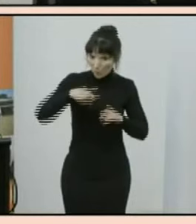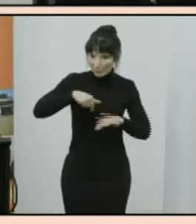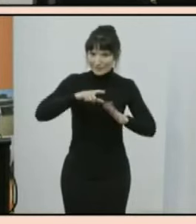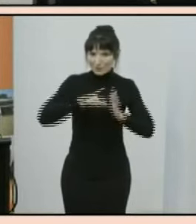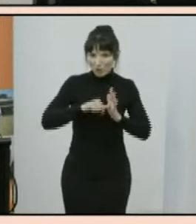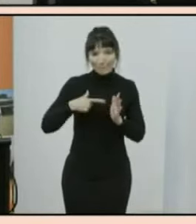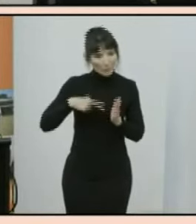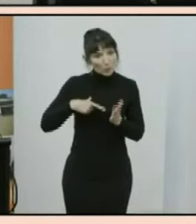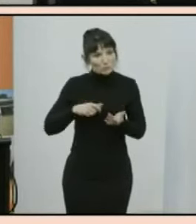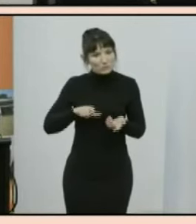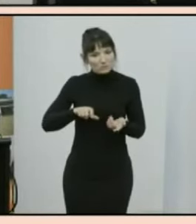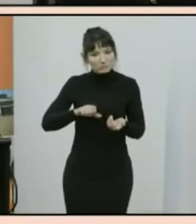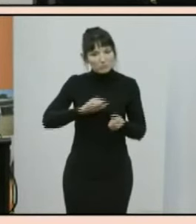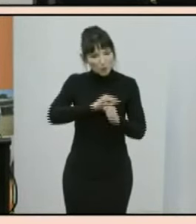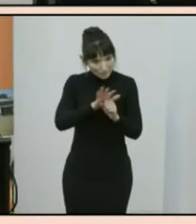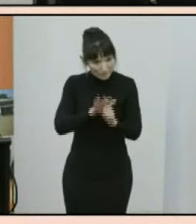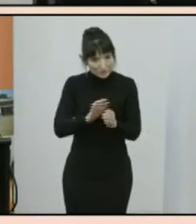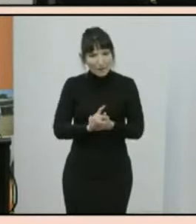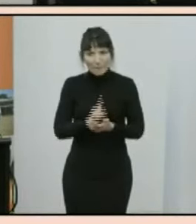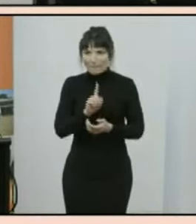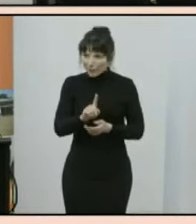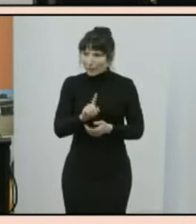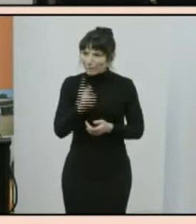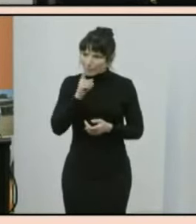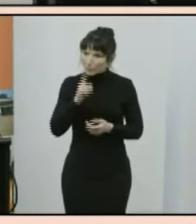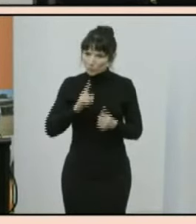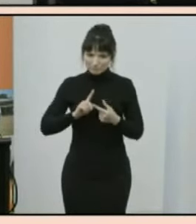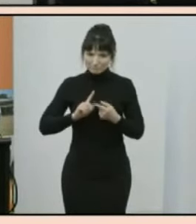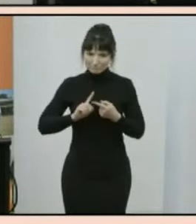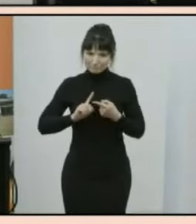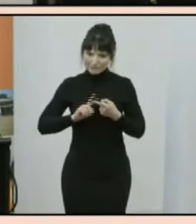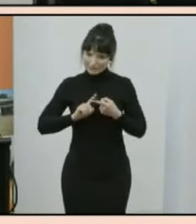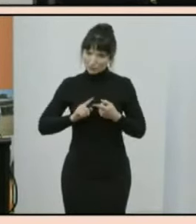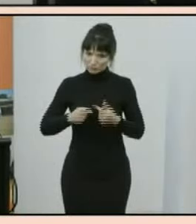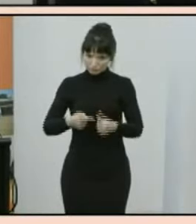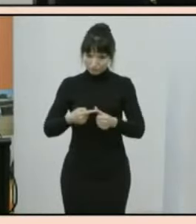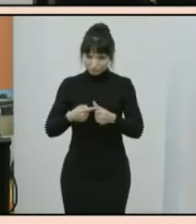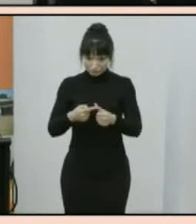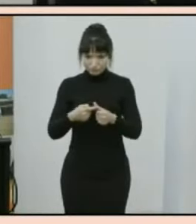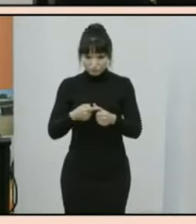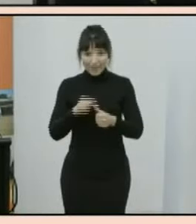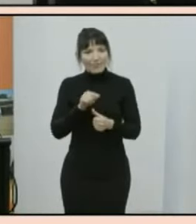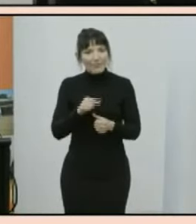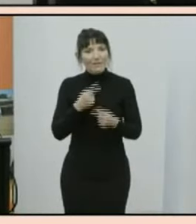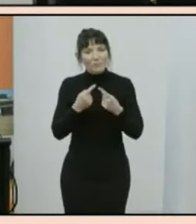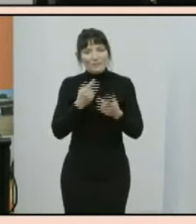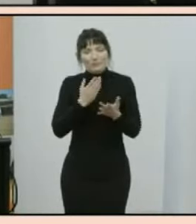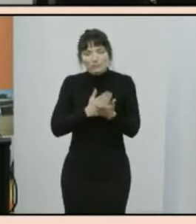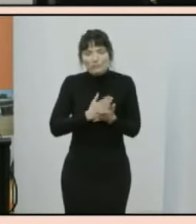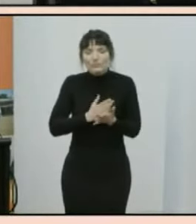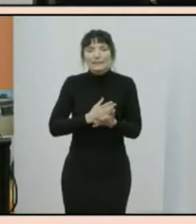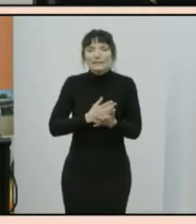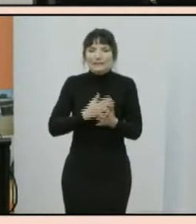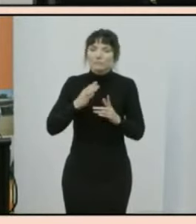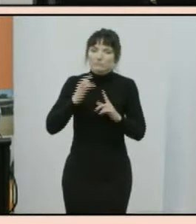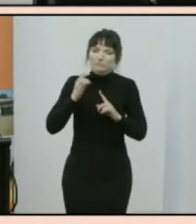responded ensuring that the 2021 census was successful and that it now provides very valuable data for the nation